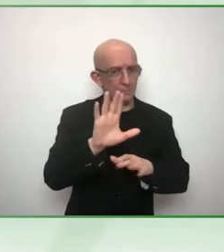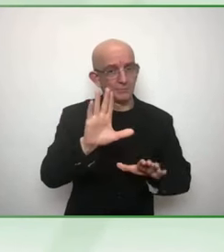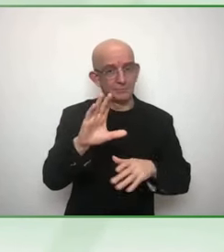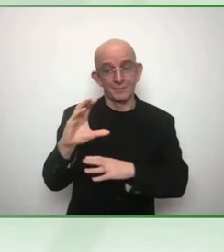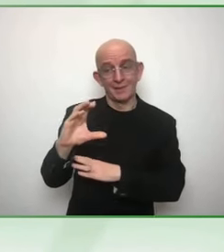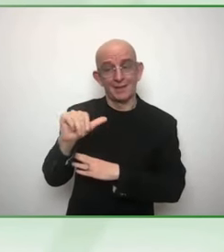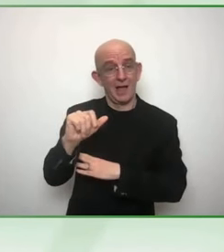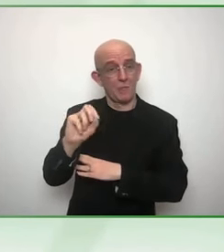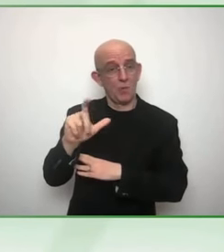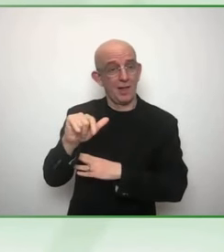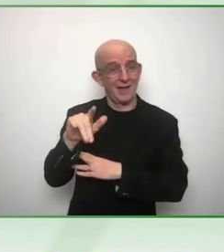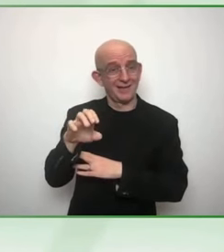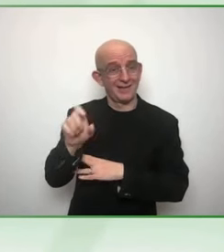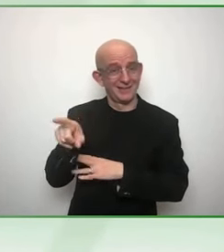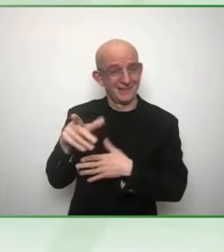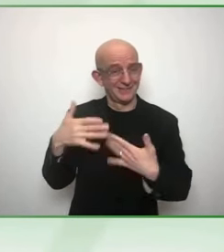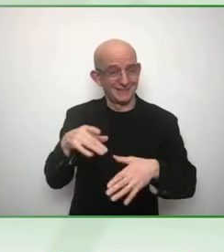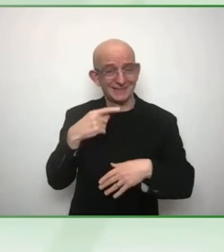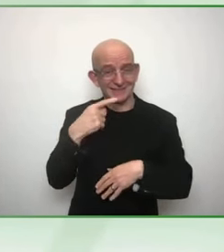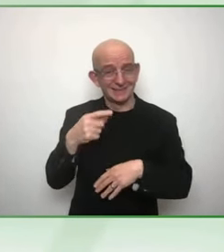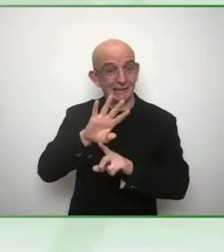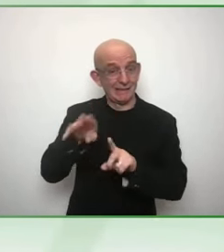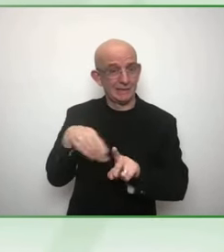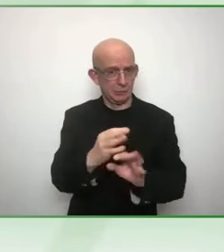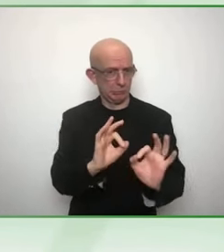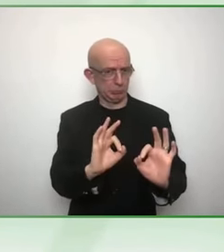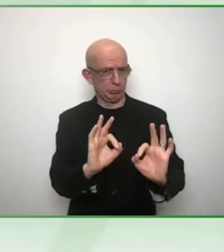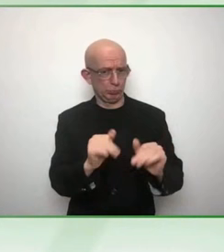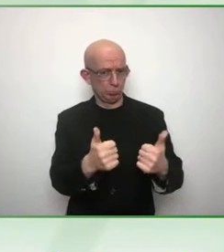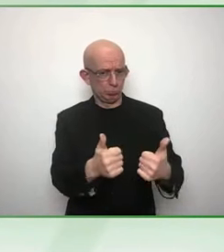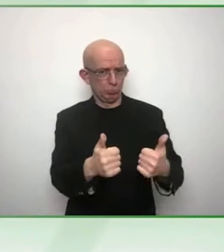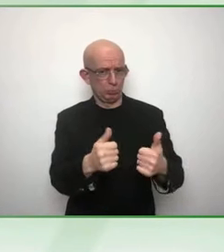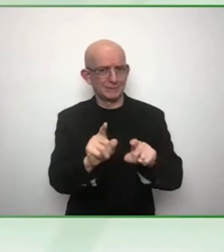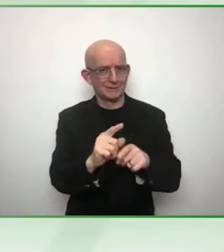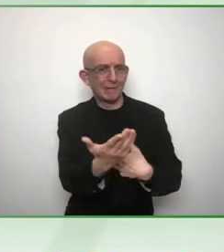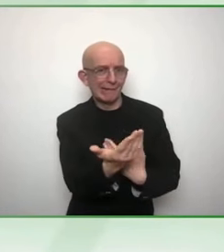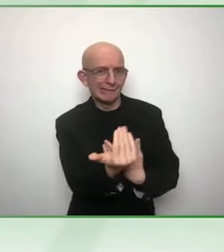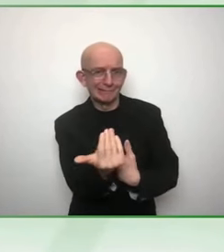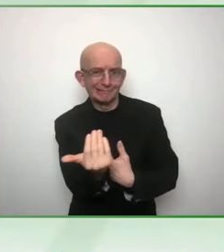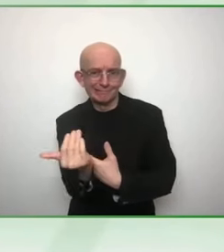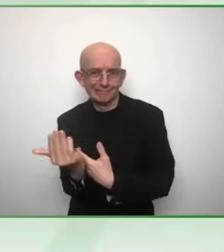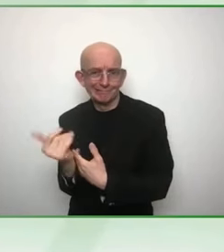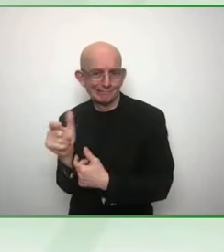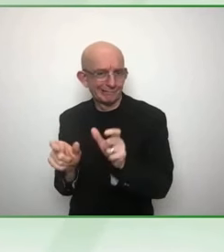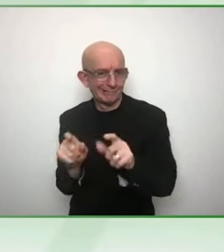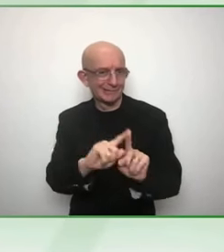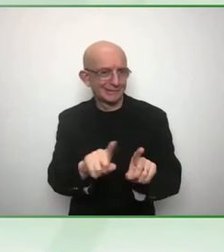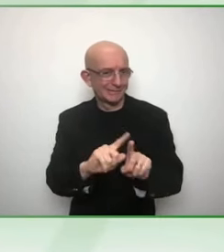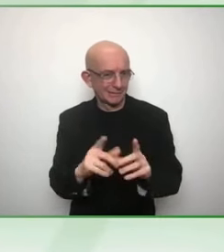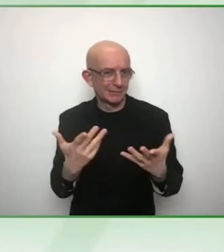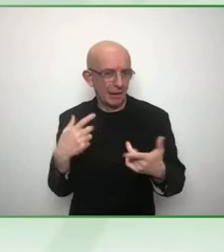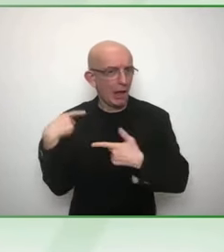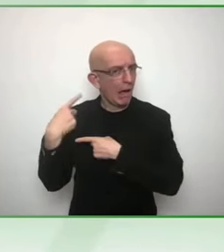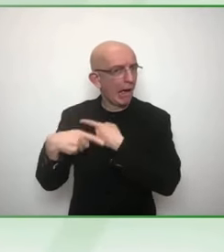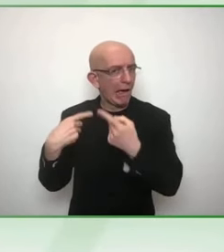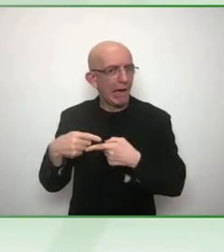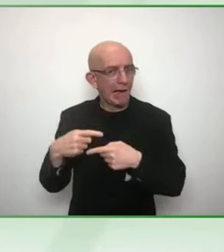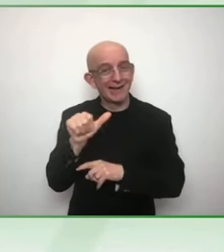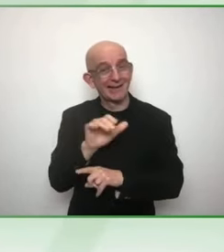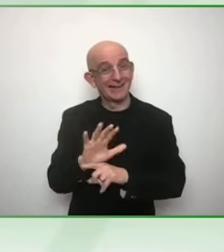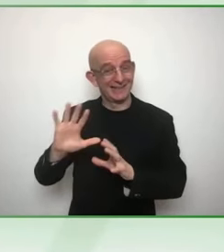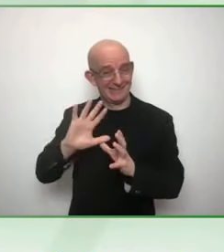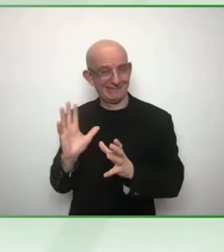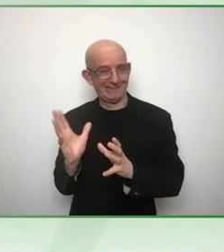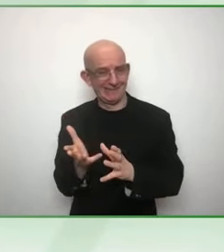there still is an idea that issues of disability fall in social development and social